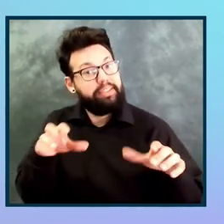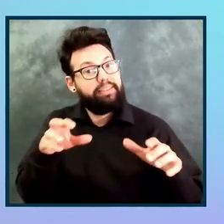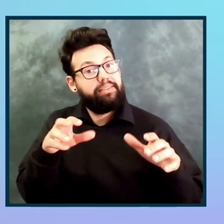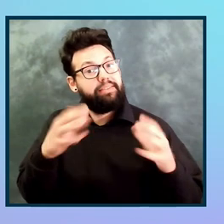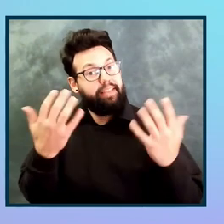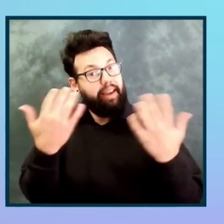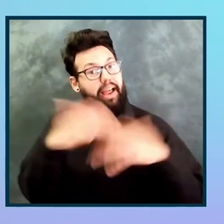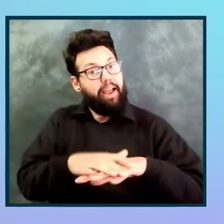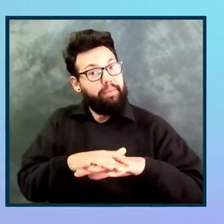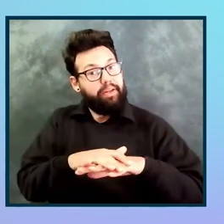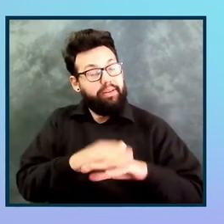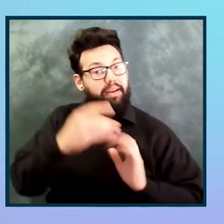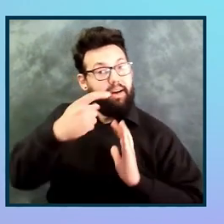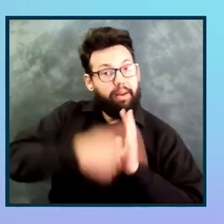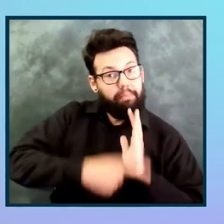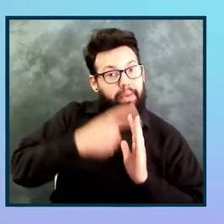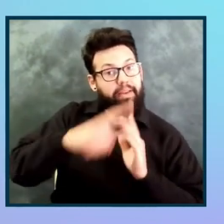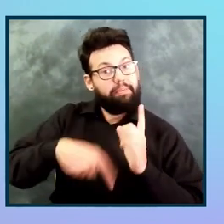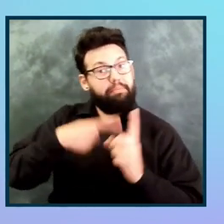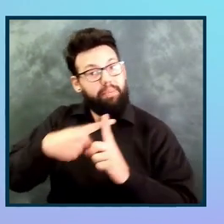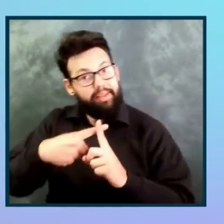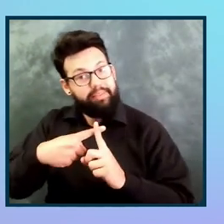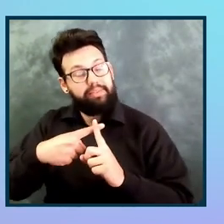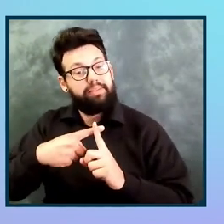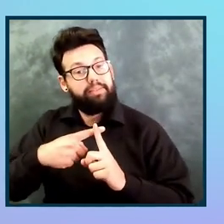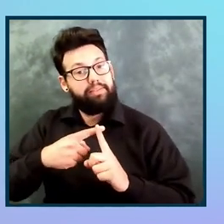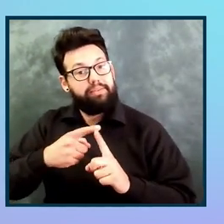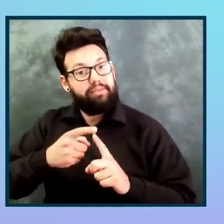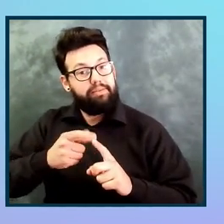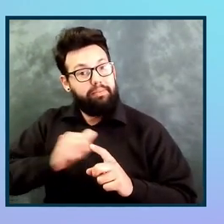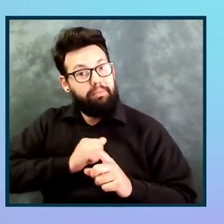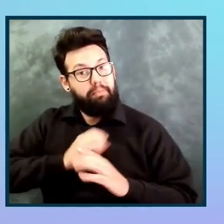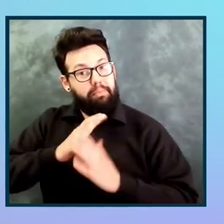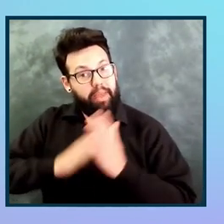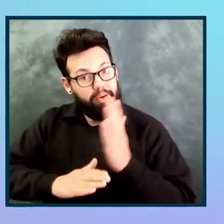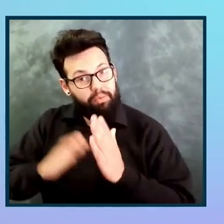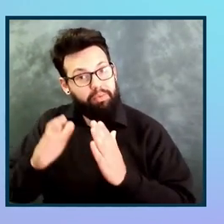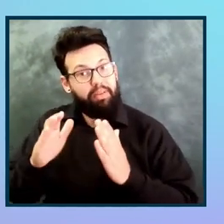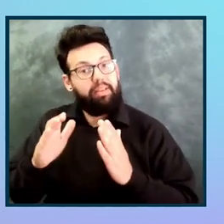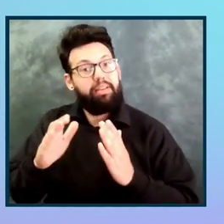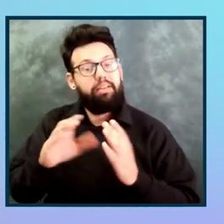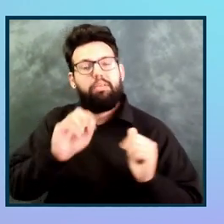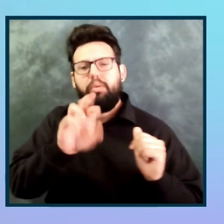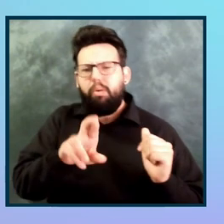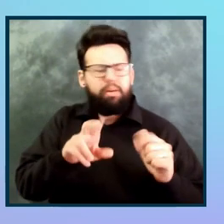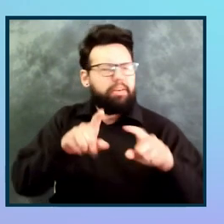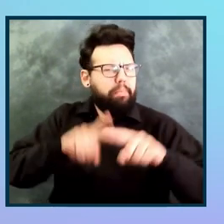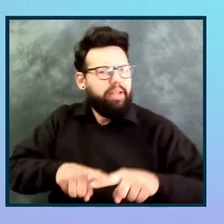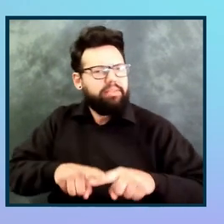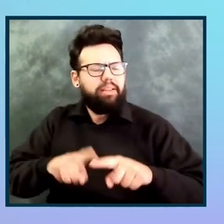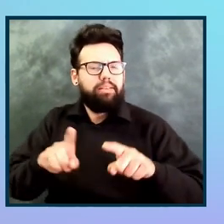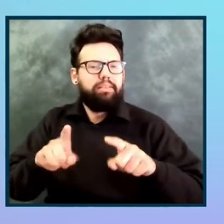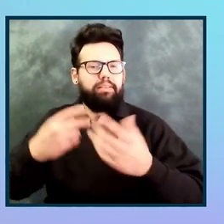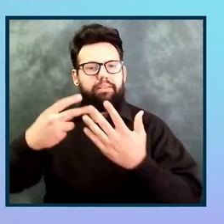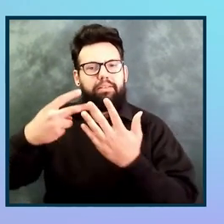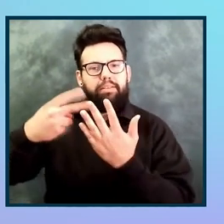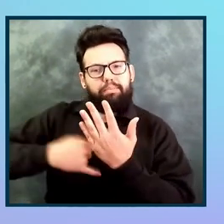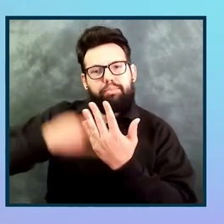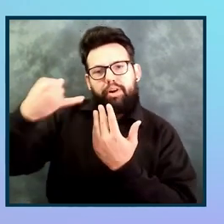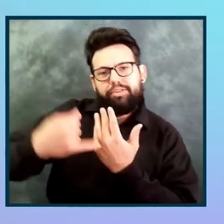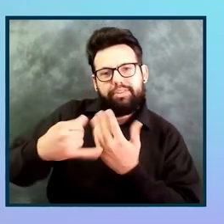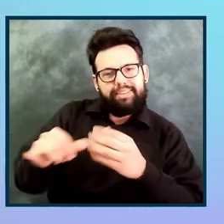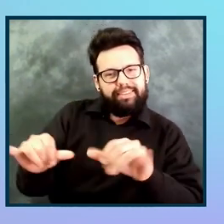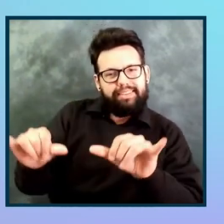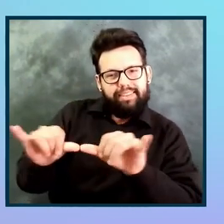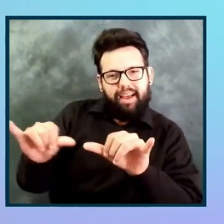or can the scope for each audit be totally different? Or maybe the scope, anyway, is inspired by